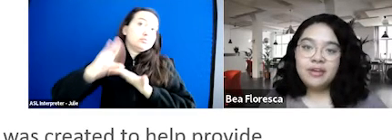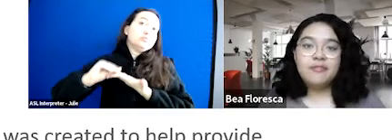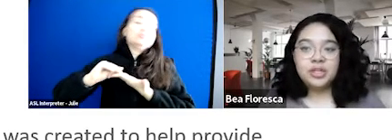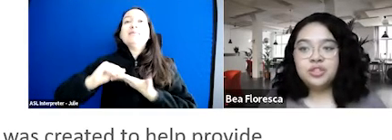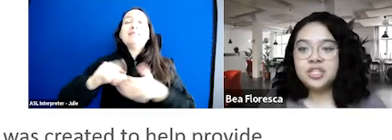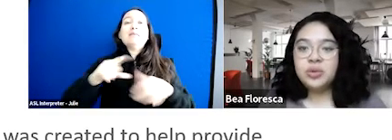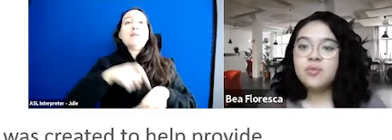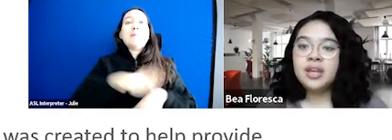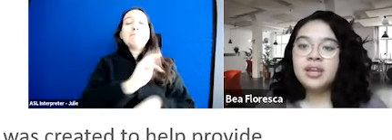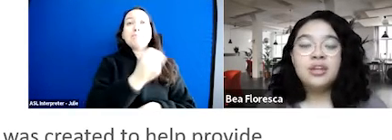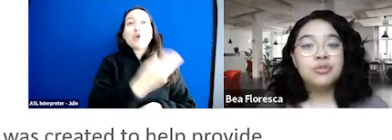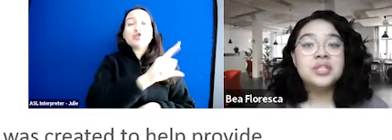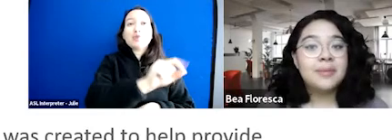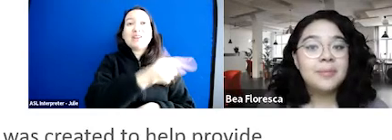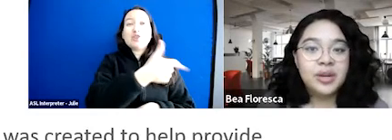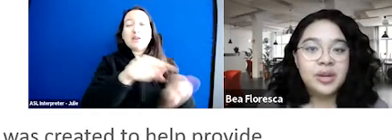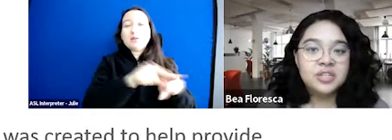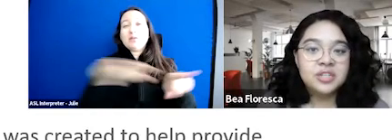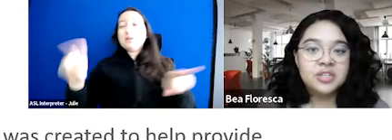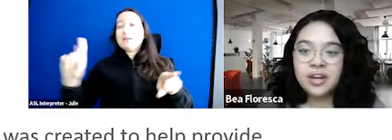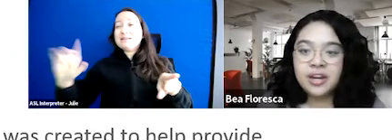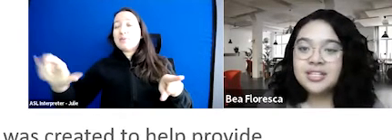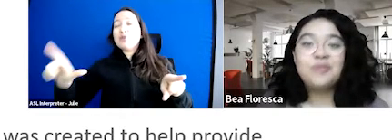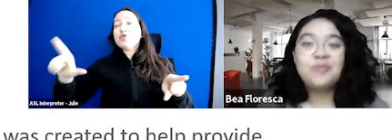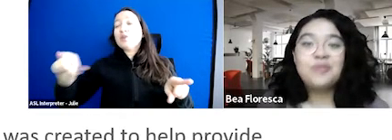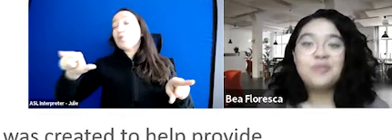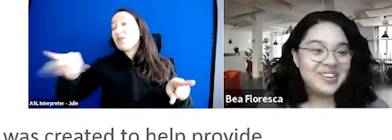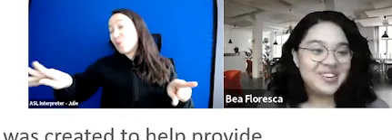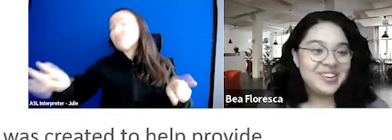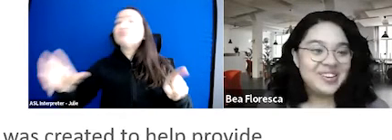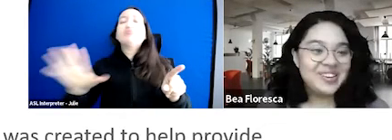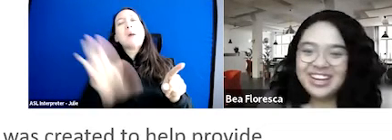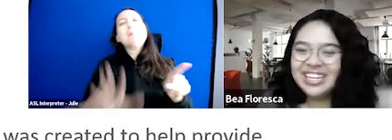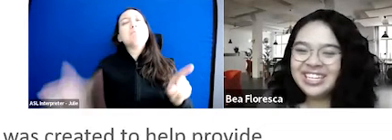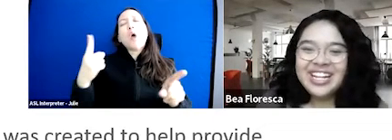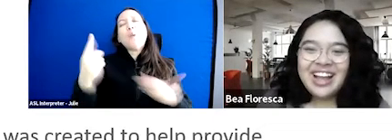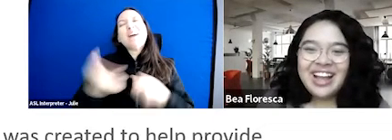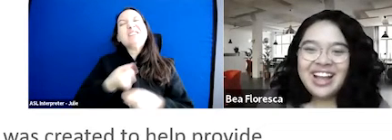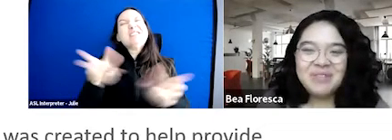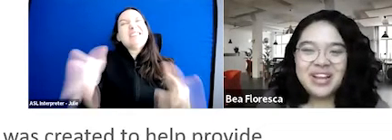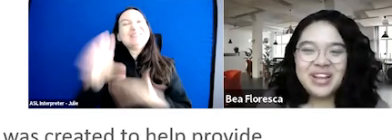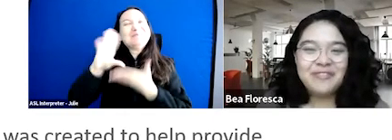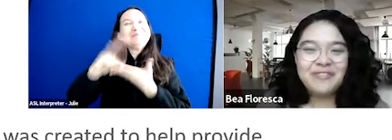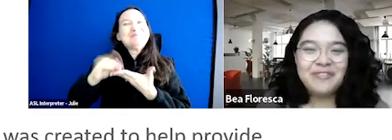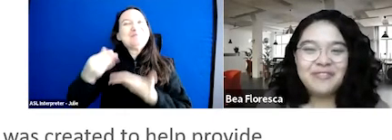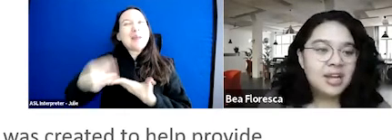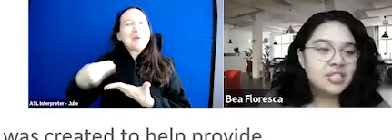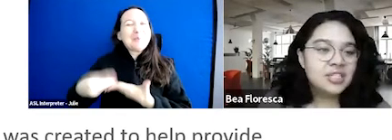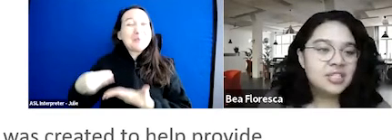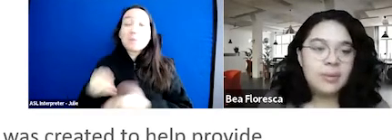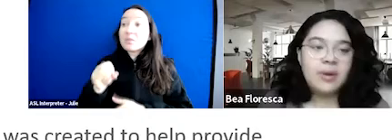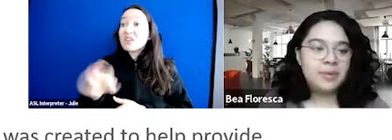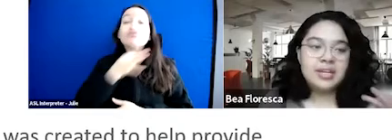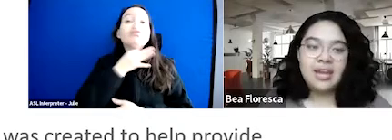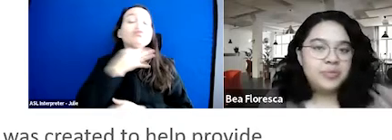timeline of March 2021 through December 2024. So we've got about a year left there. But if you want to